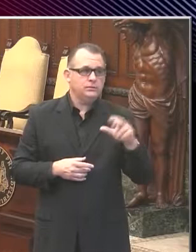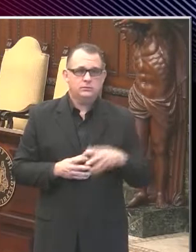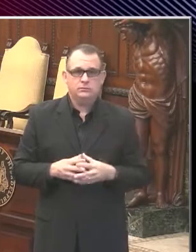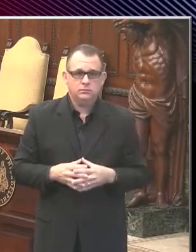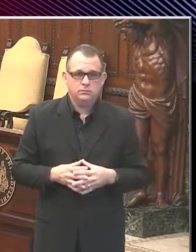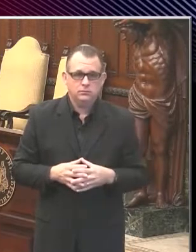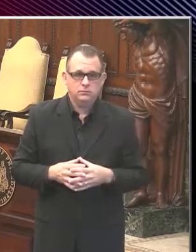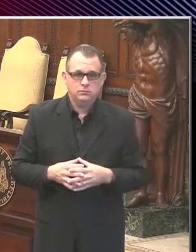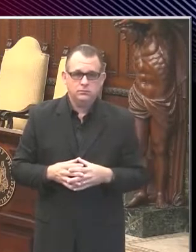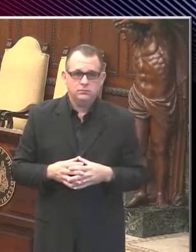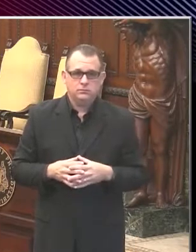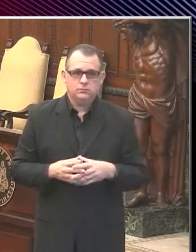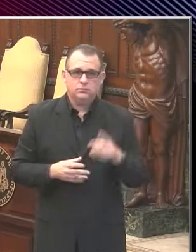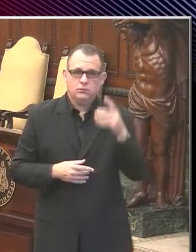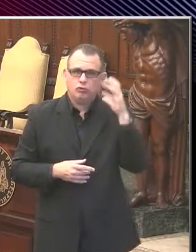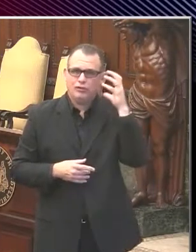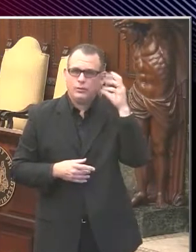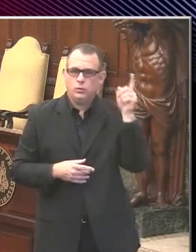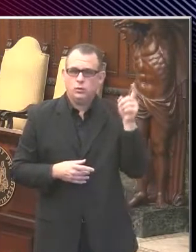Pat, you're up.